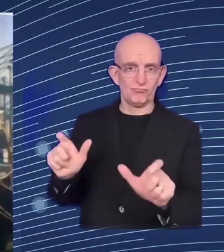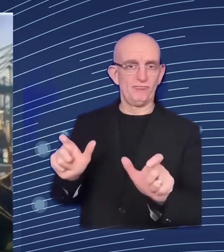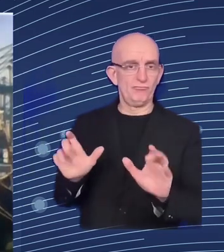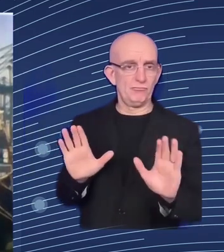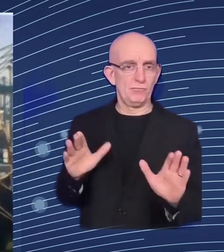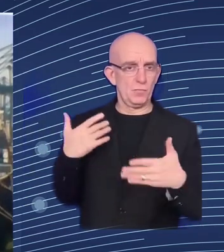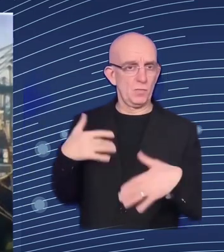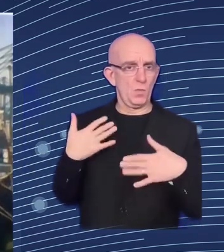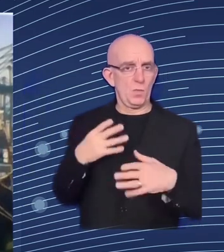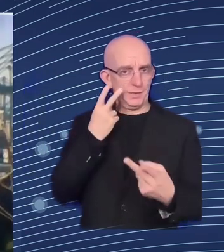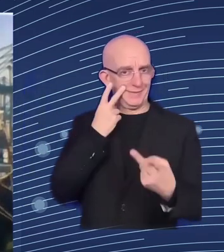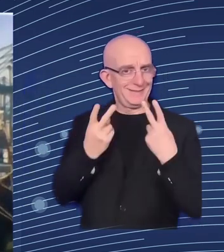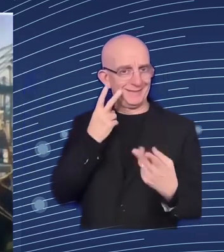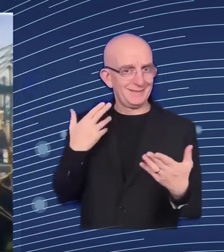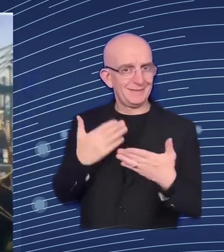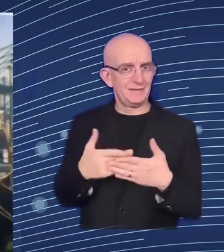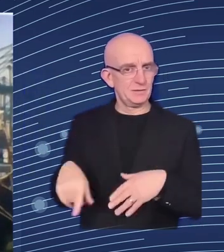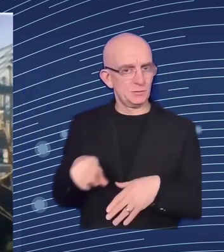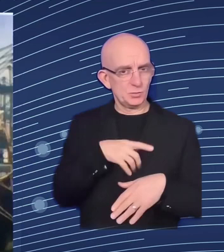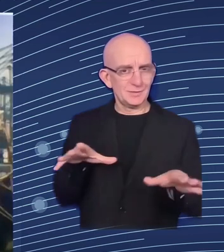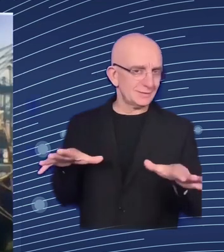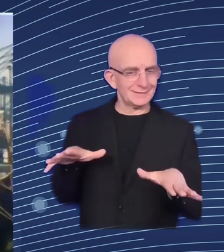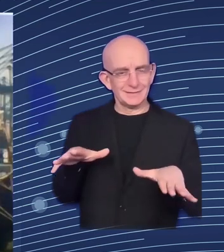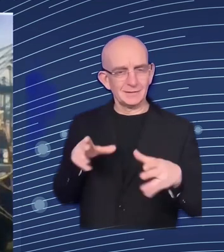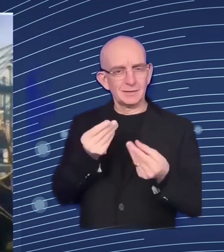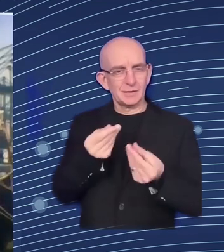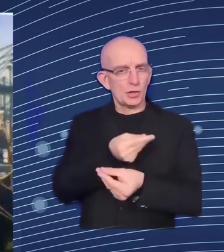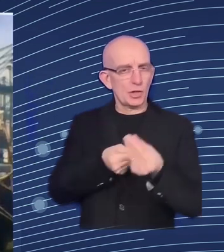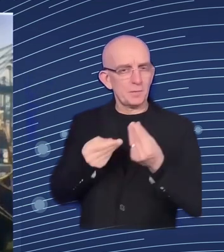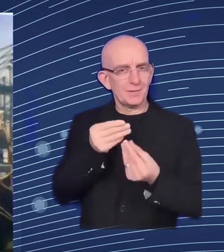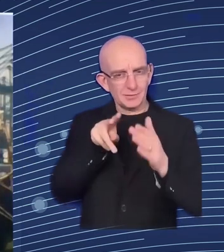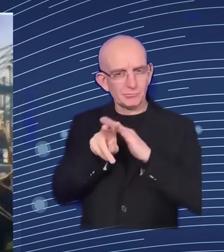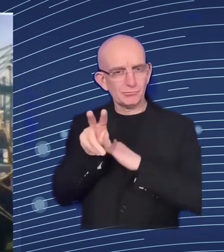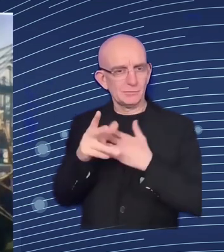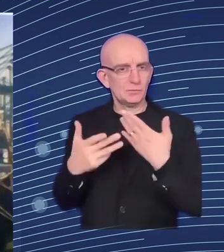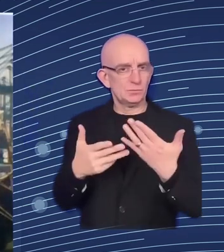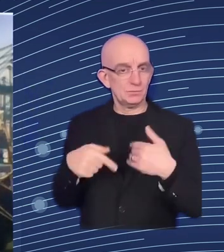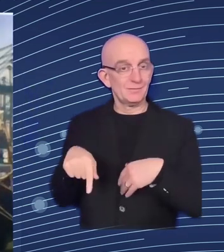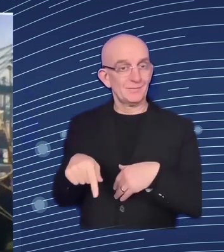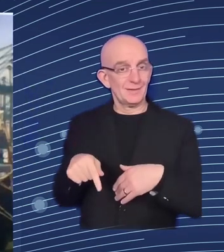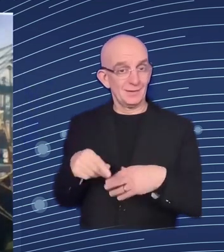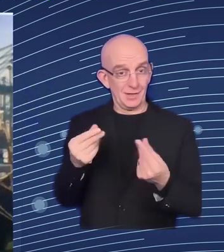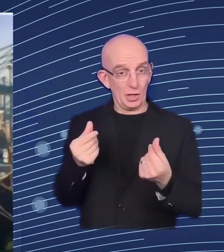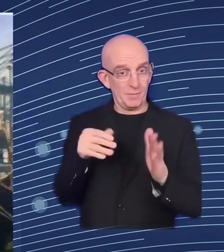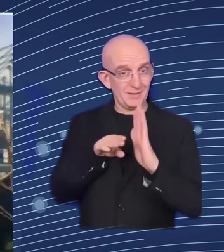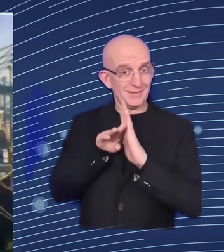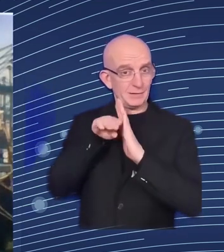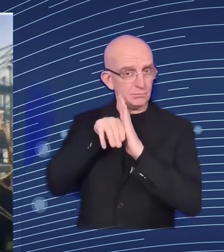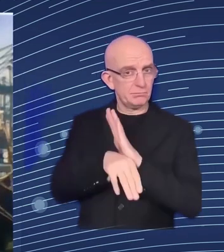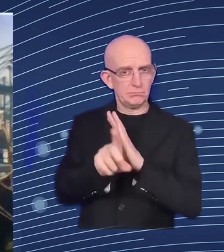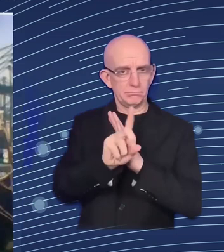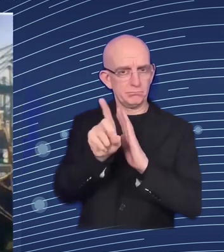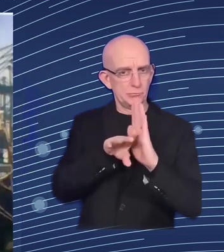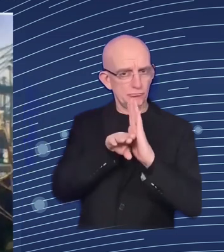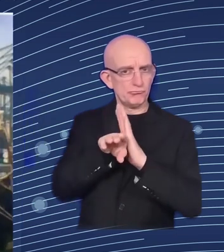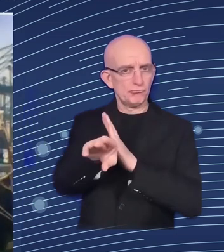in order for the economy to really get back on its feet it it it's neat it needs the people a country is only uh is